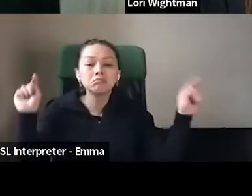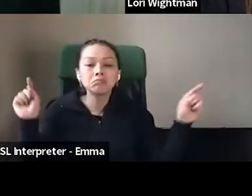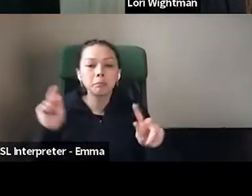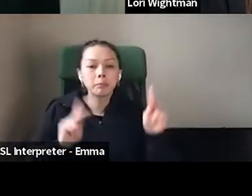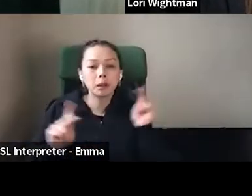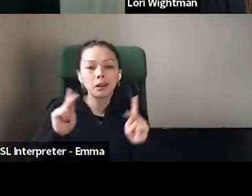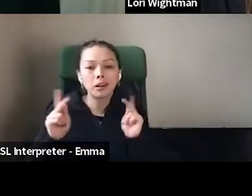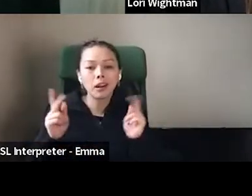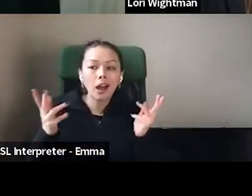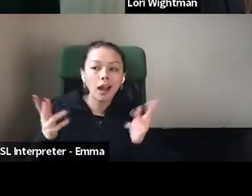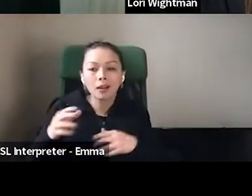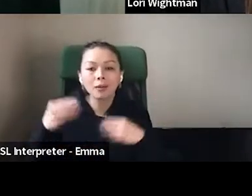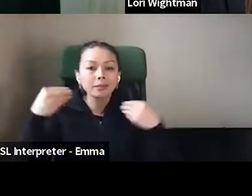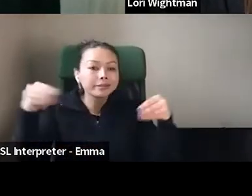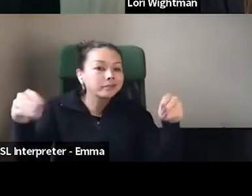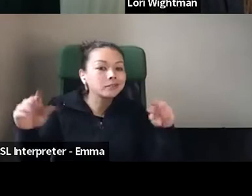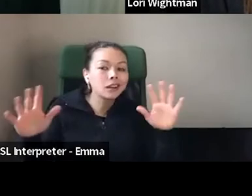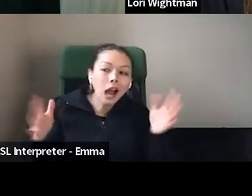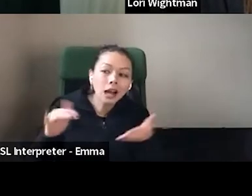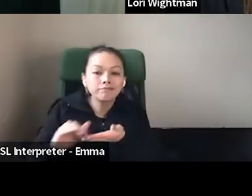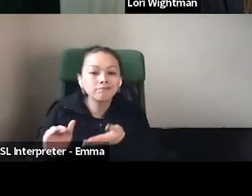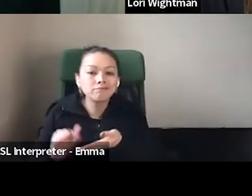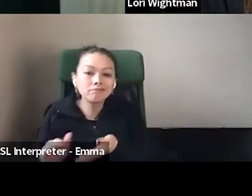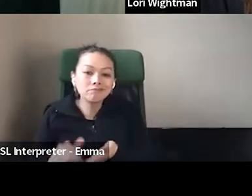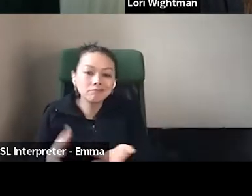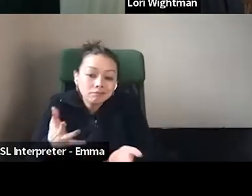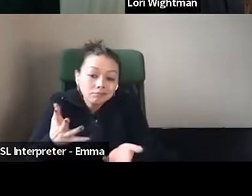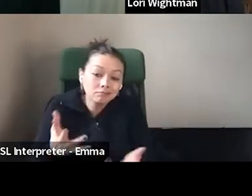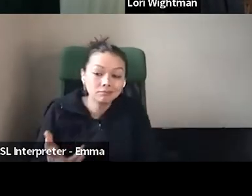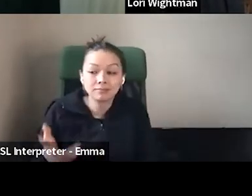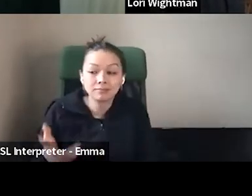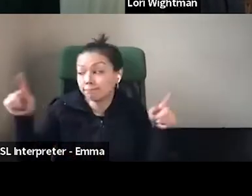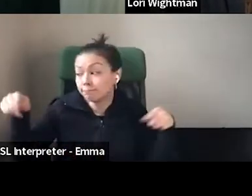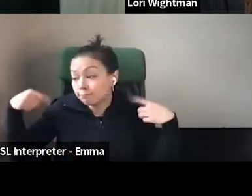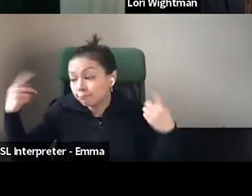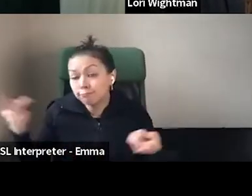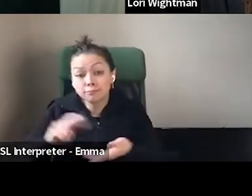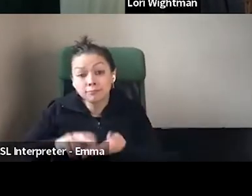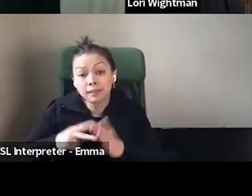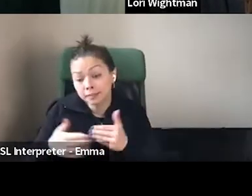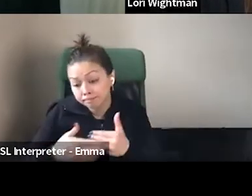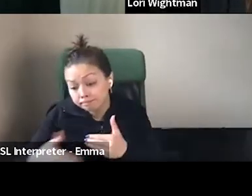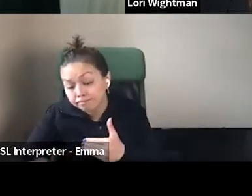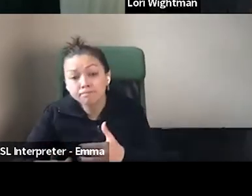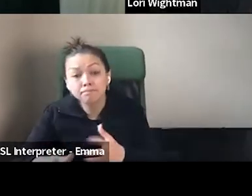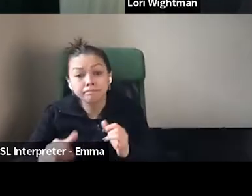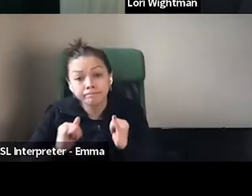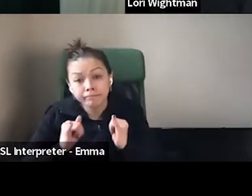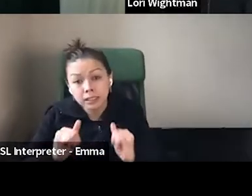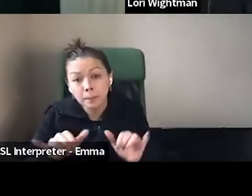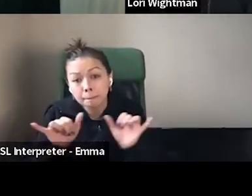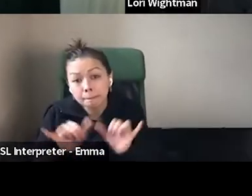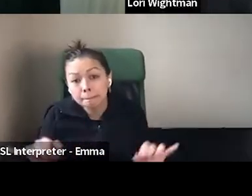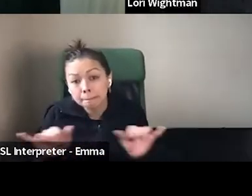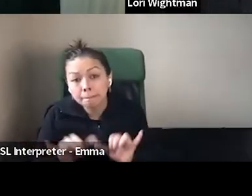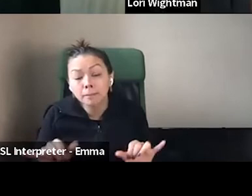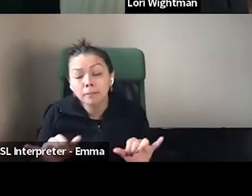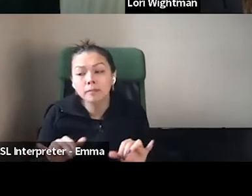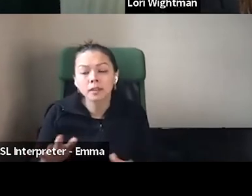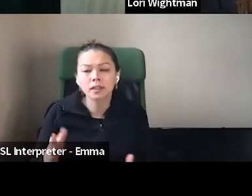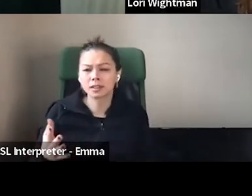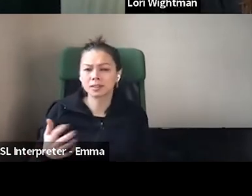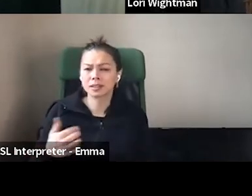now because, you know, COVID, but you can, you can almost do anything if you just adapt it a little bit. And I think that,